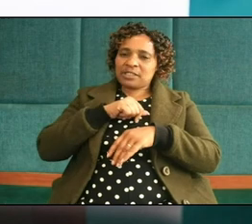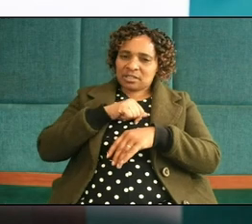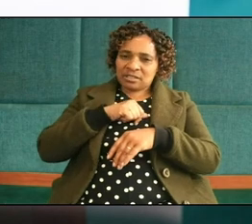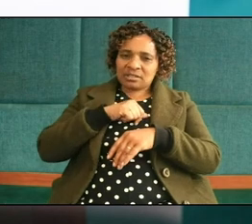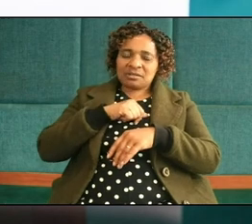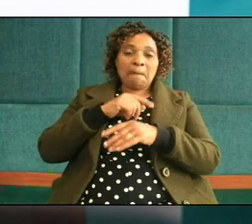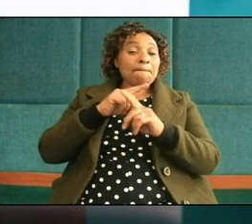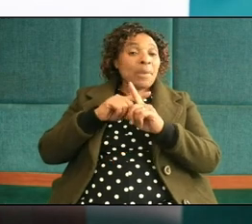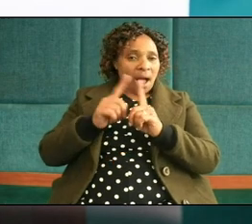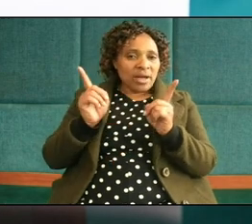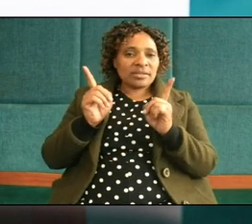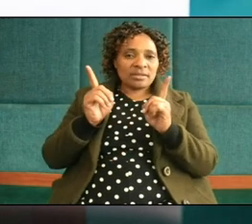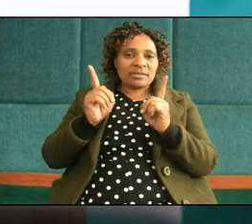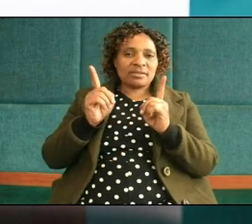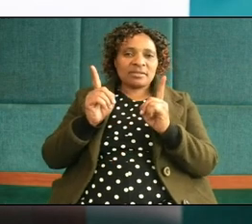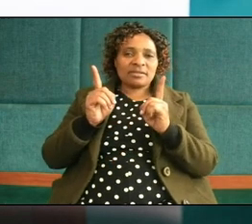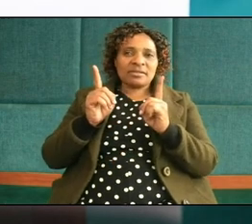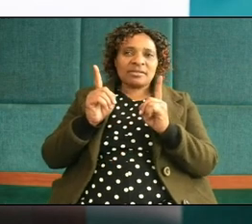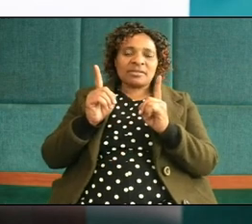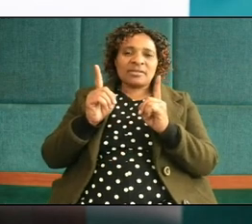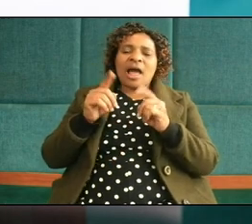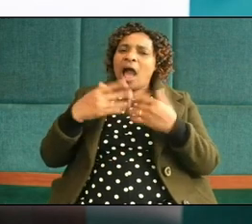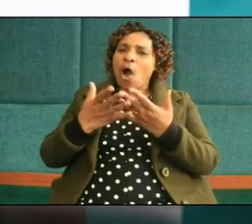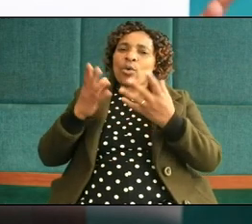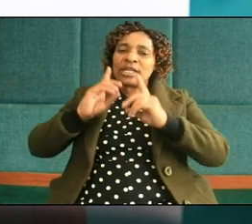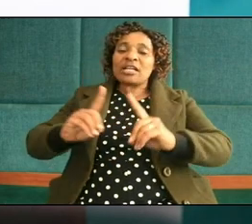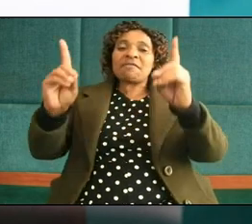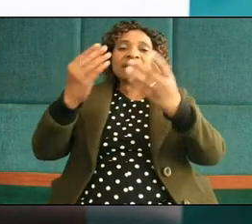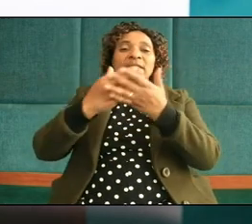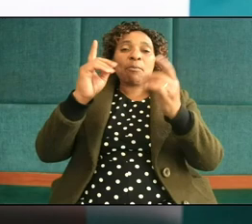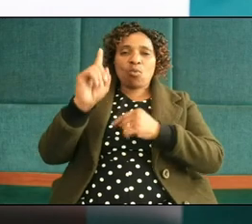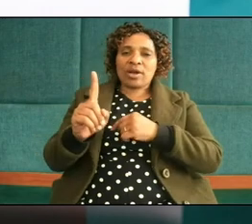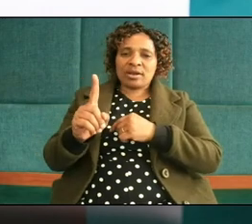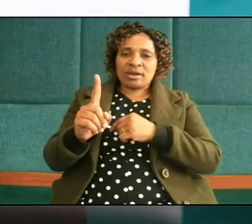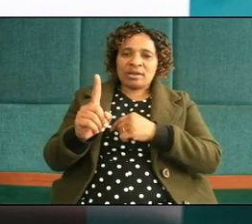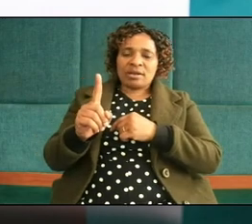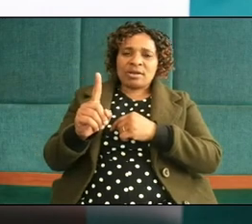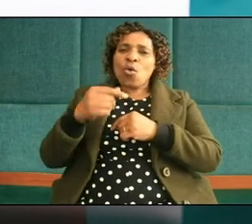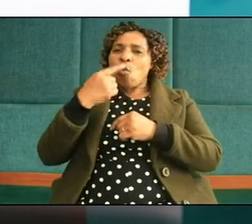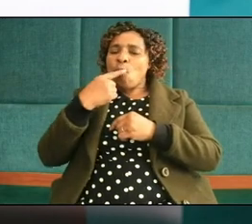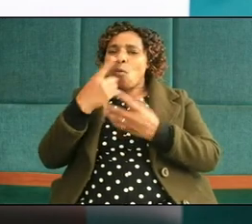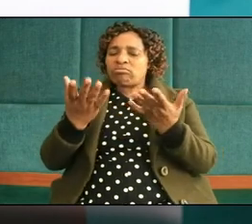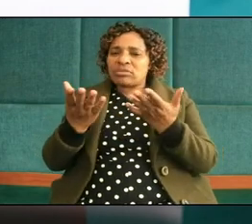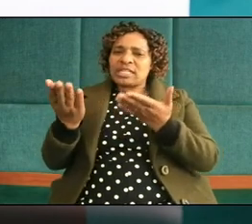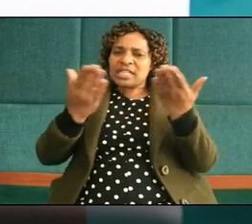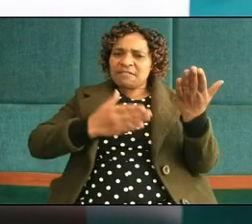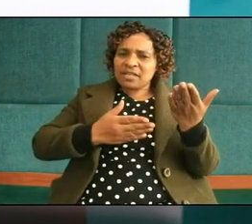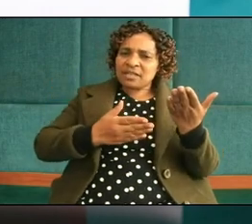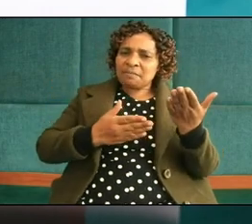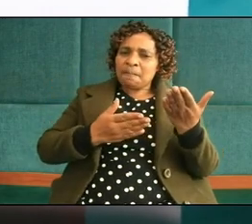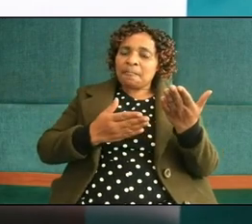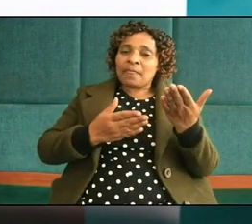what do we do the impact of abuse on someone is determined to a large degree by the